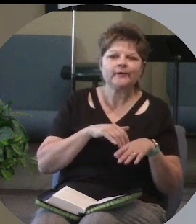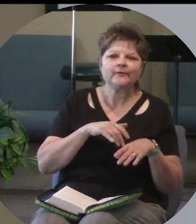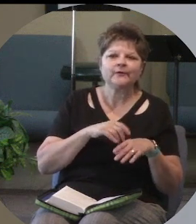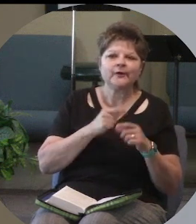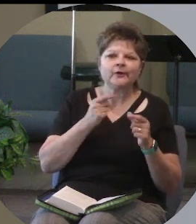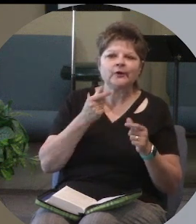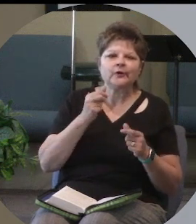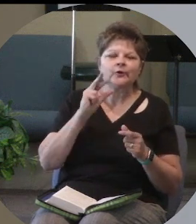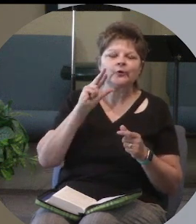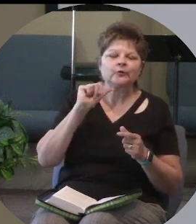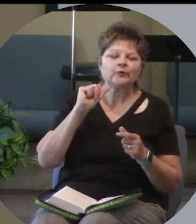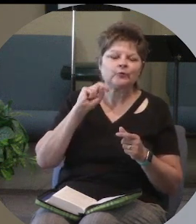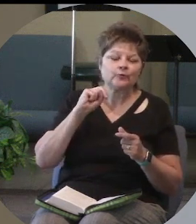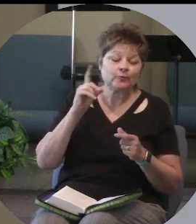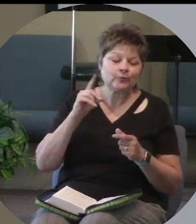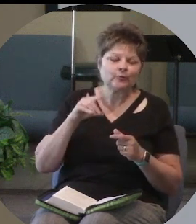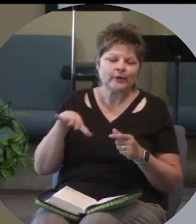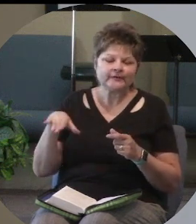your grandkids.